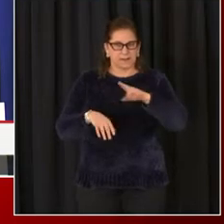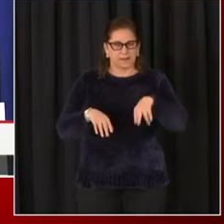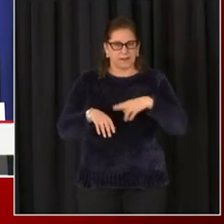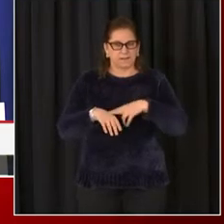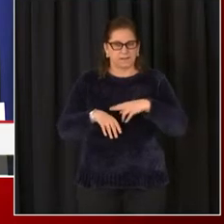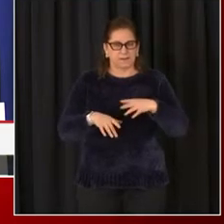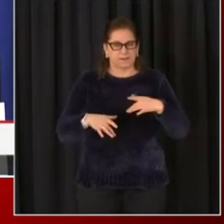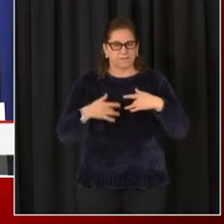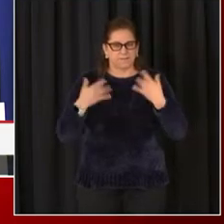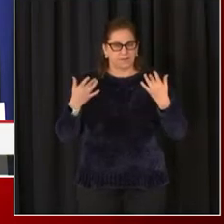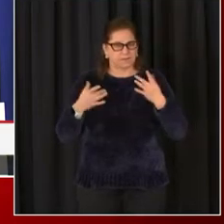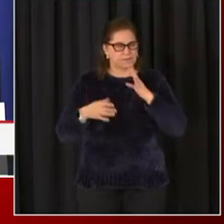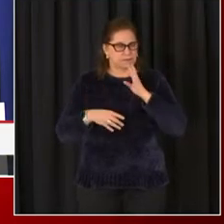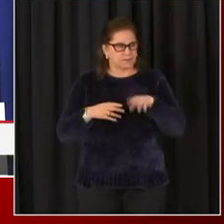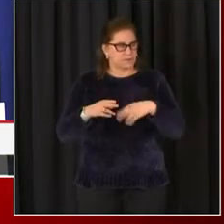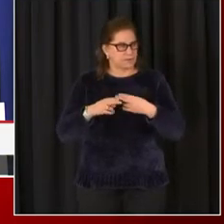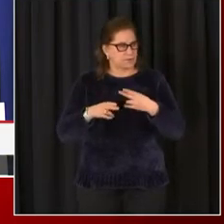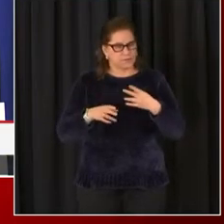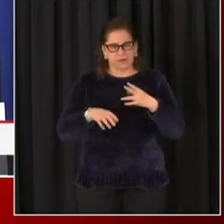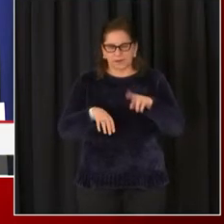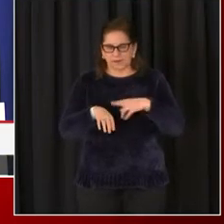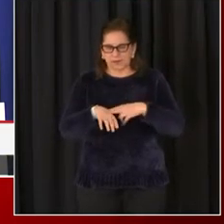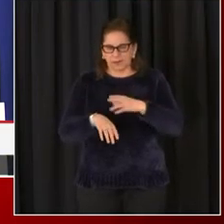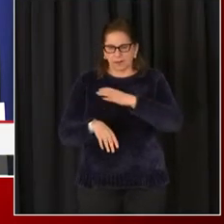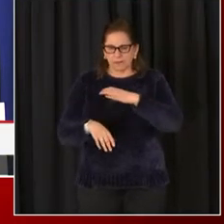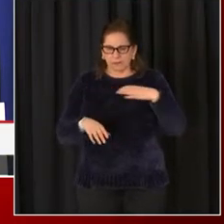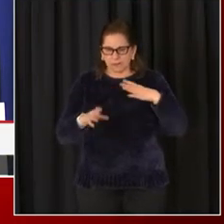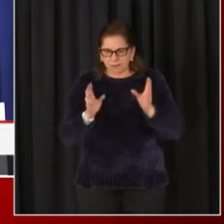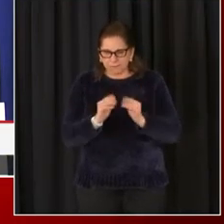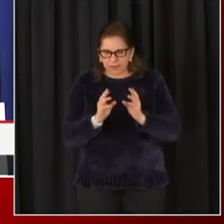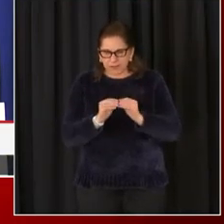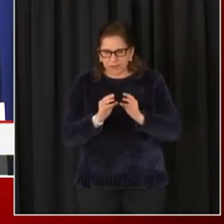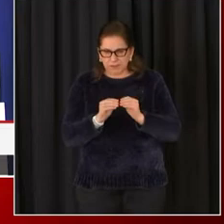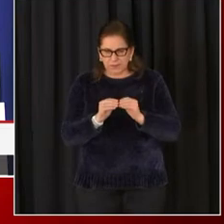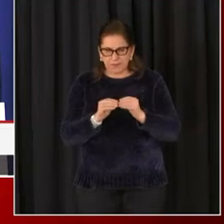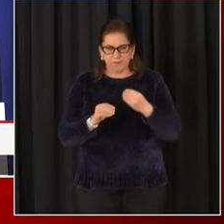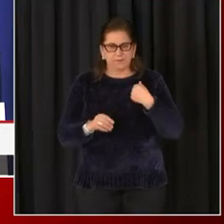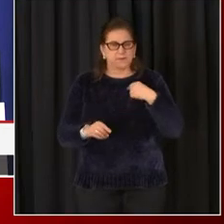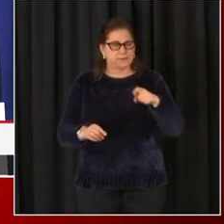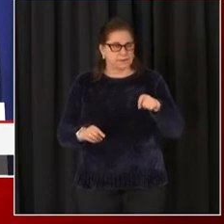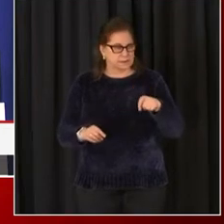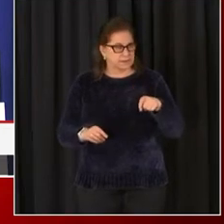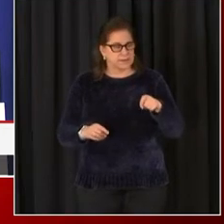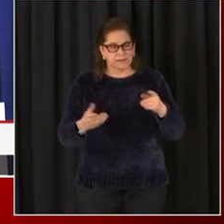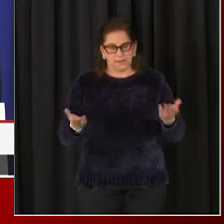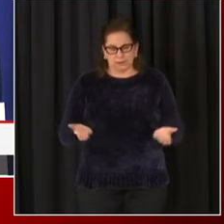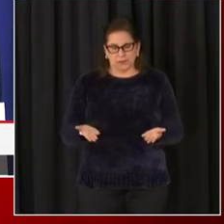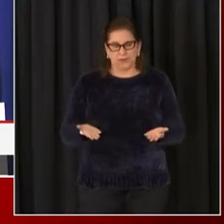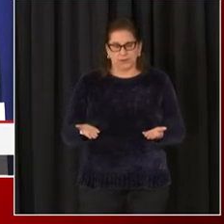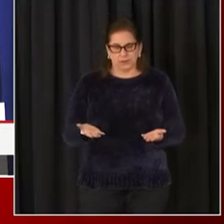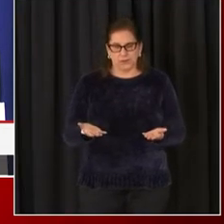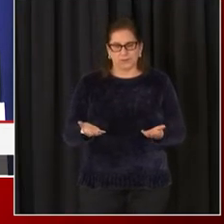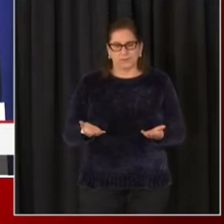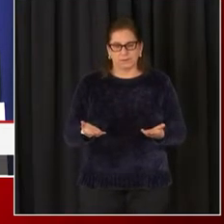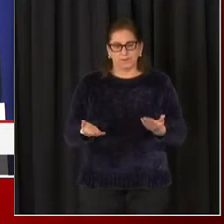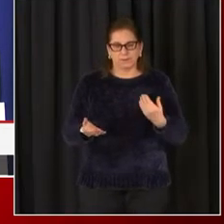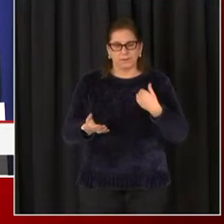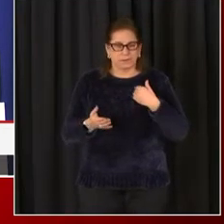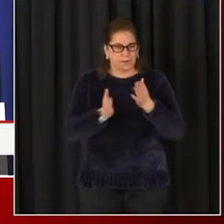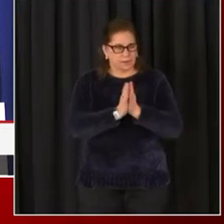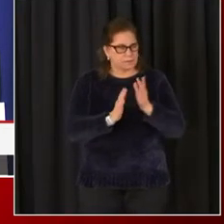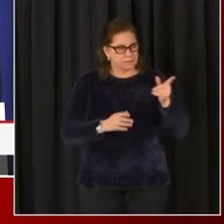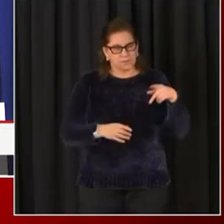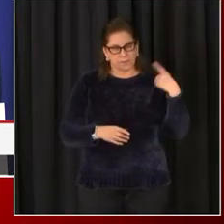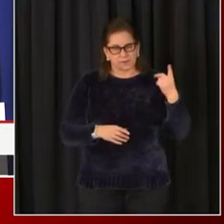Congress, on behalf of the Metropolitan Police Department, we've made a request for continued National Guard